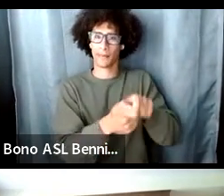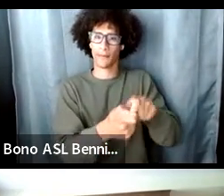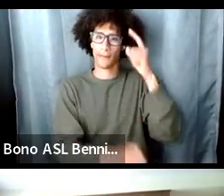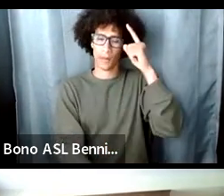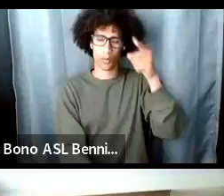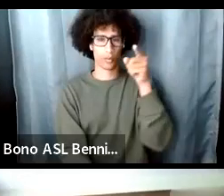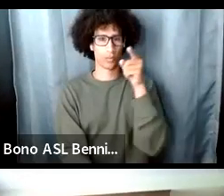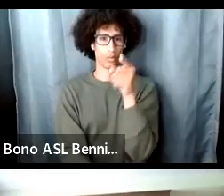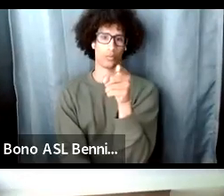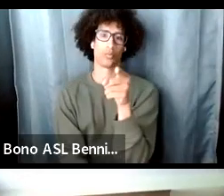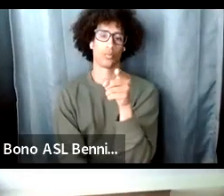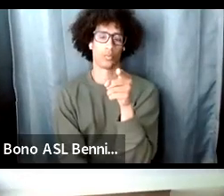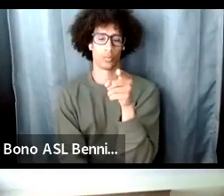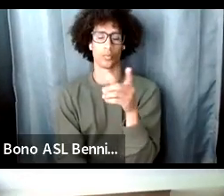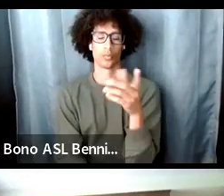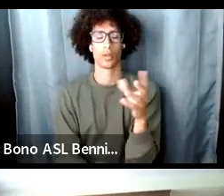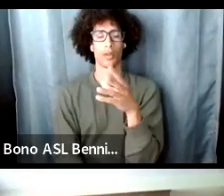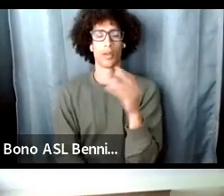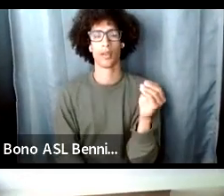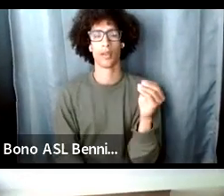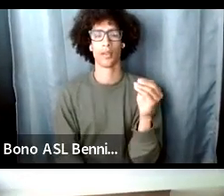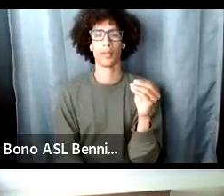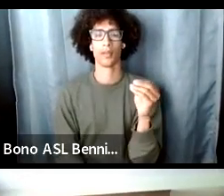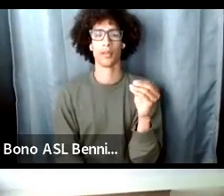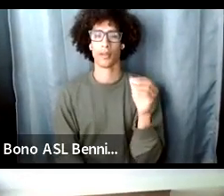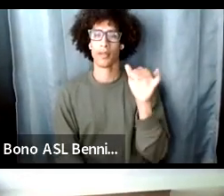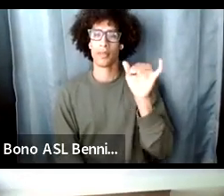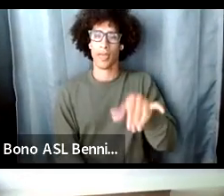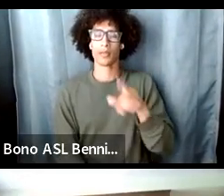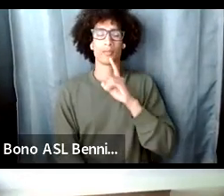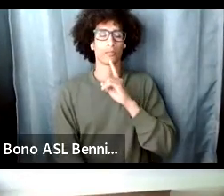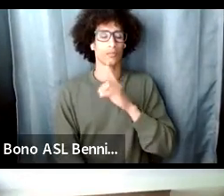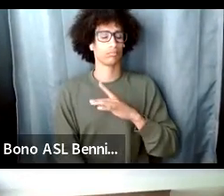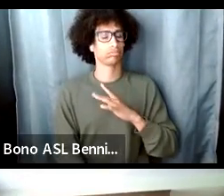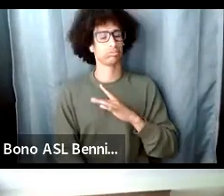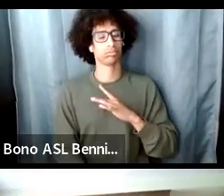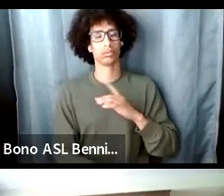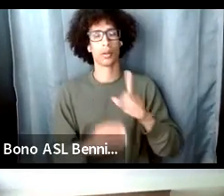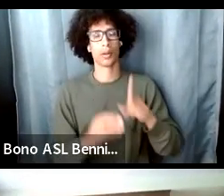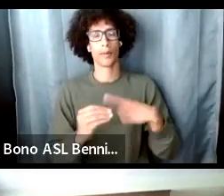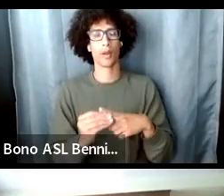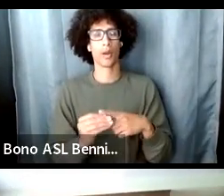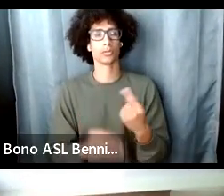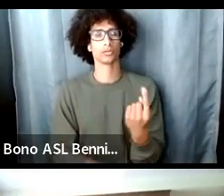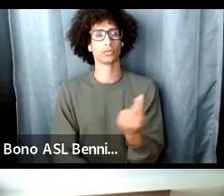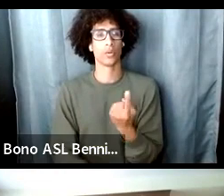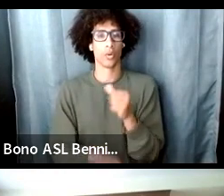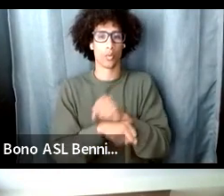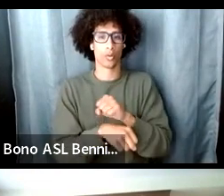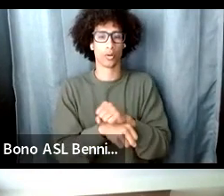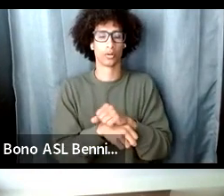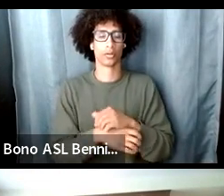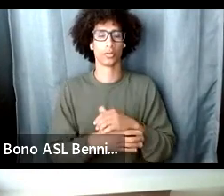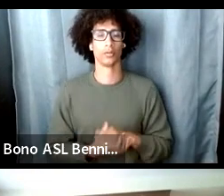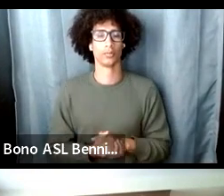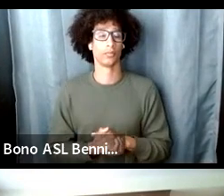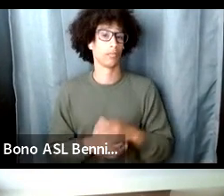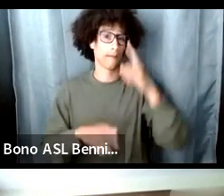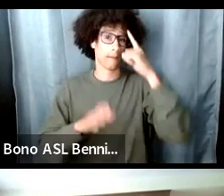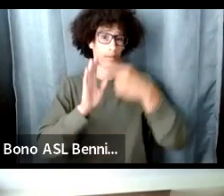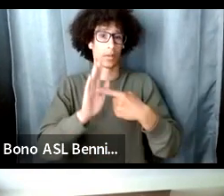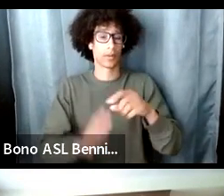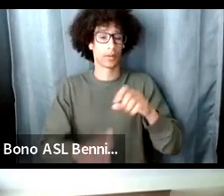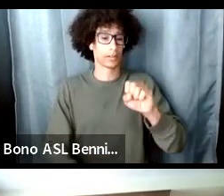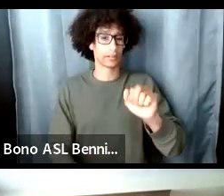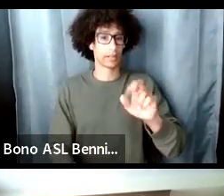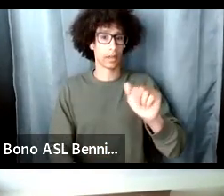experience and i think that's what's that's what's really brilliant about solo work um and then we think about people like sarah brown right who has taken all